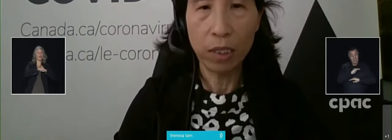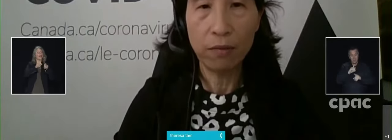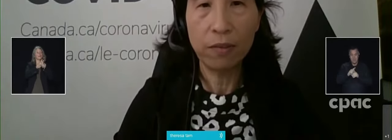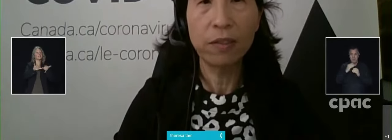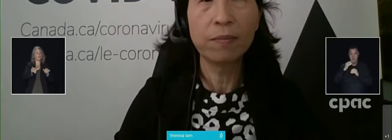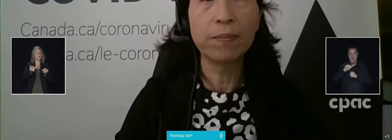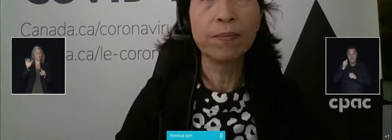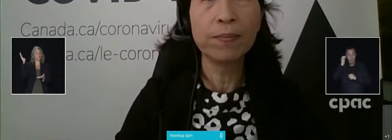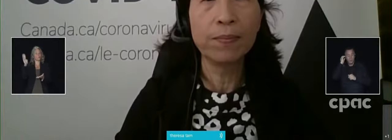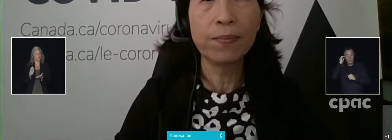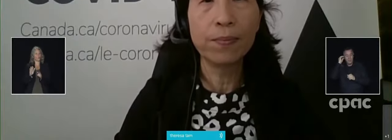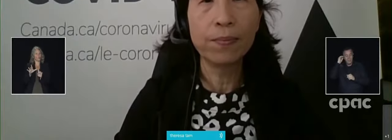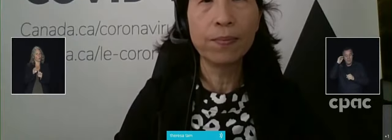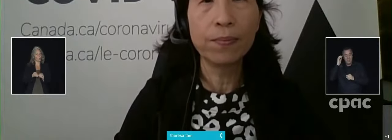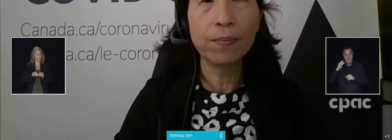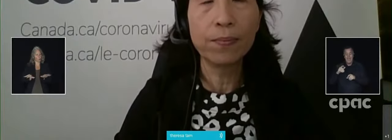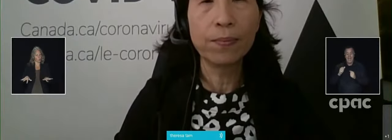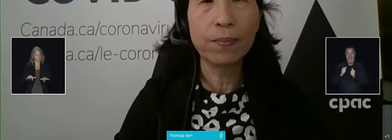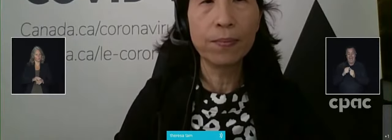Delta wave.